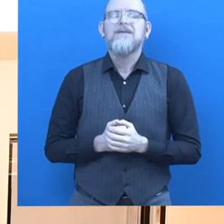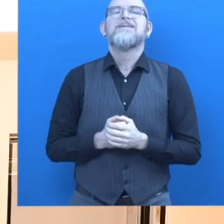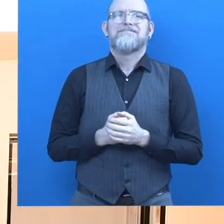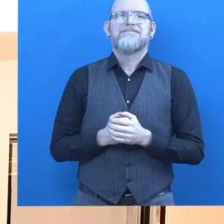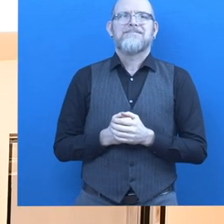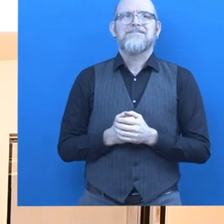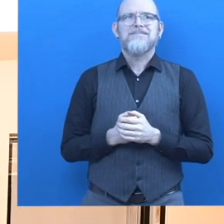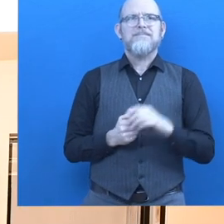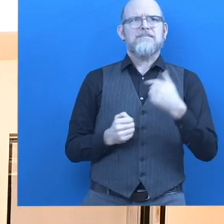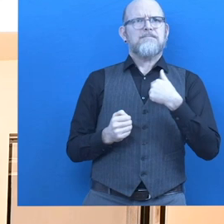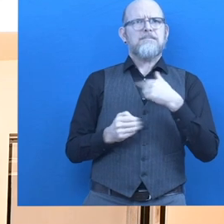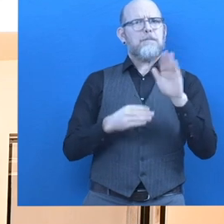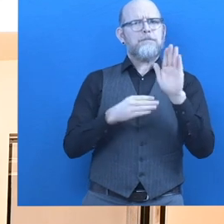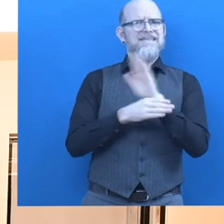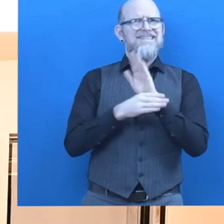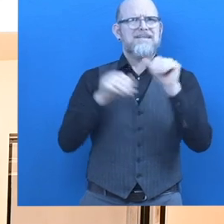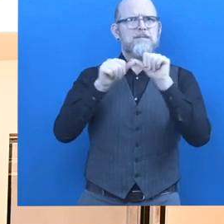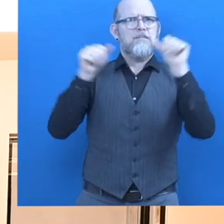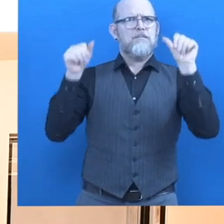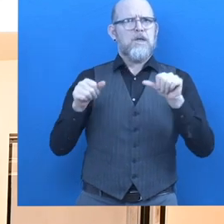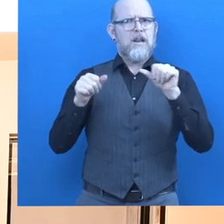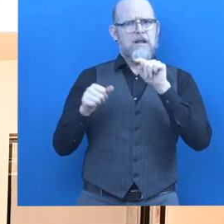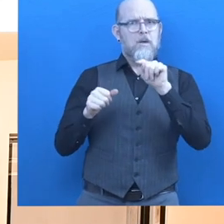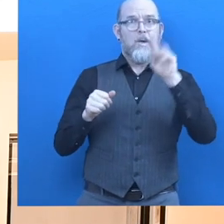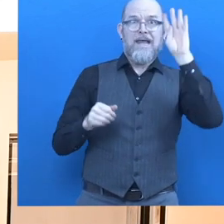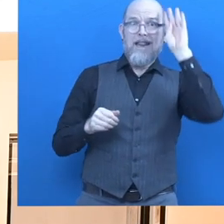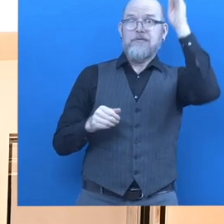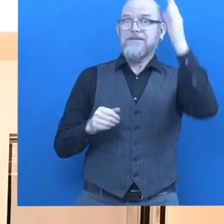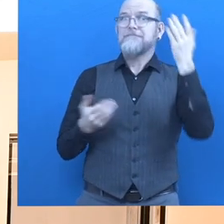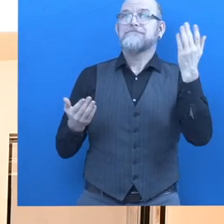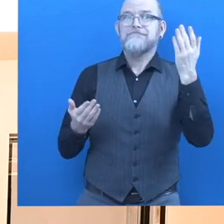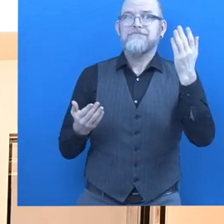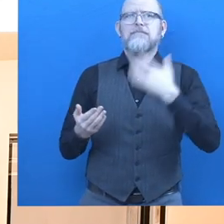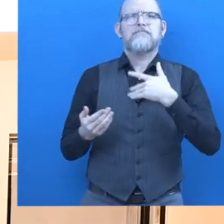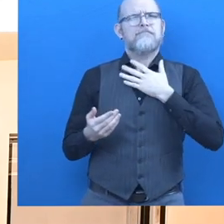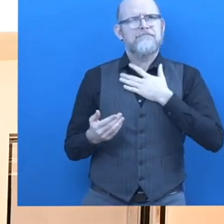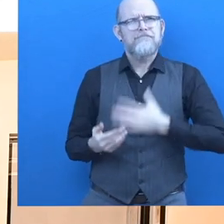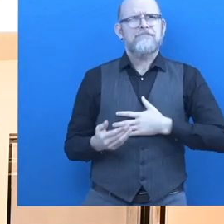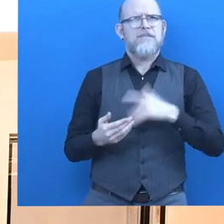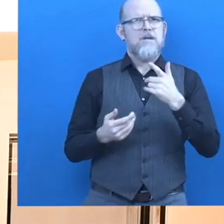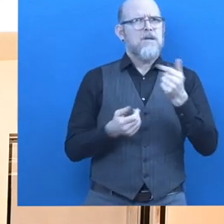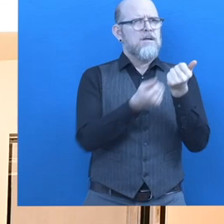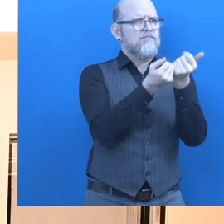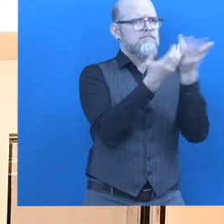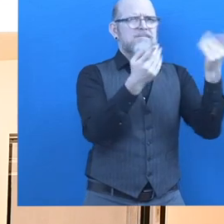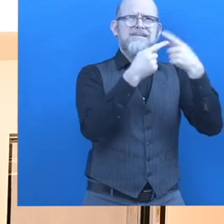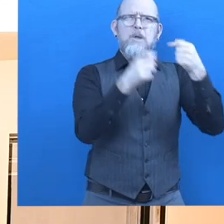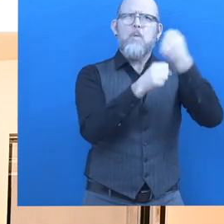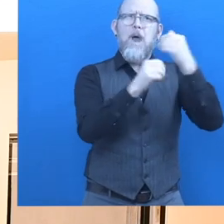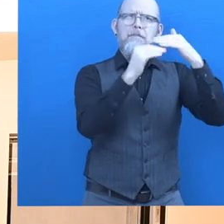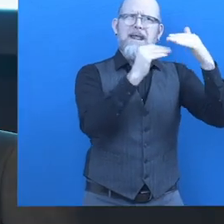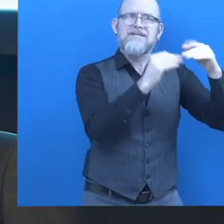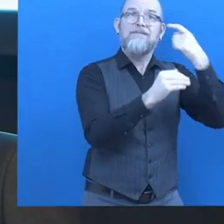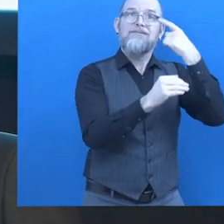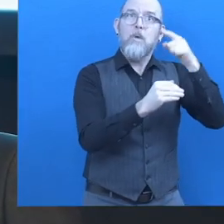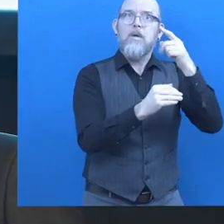The business model for this innovation is that we create as many blind and visually impaired jobs in the primary labor market as